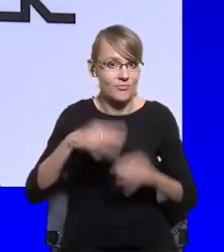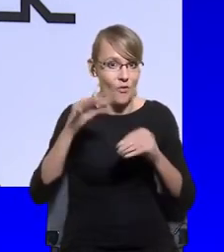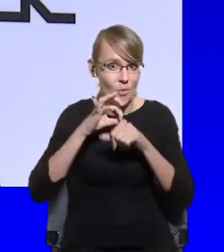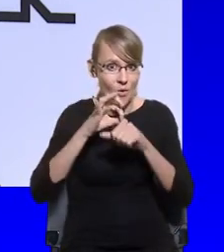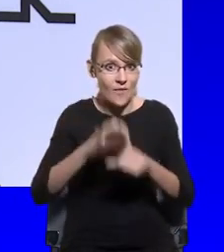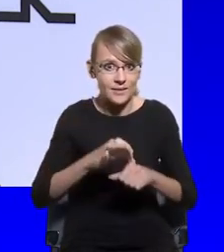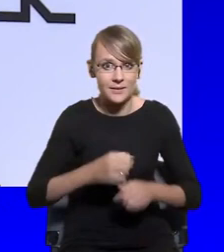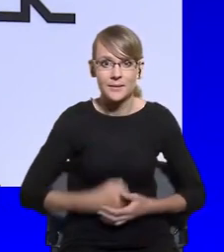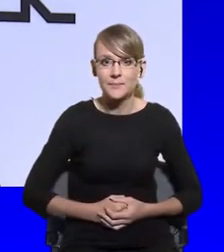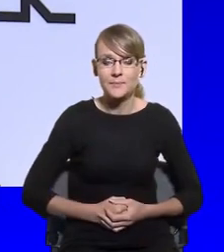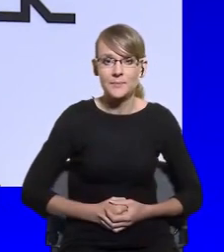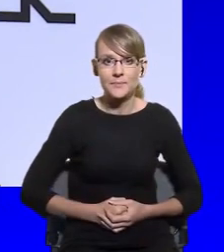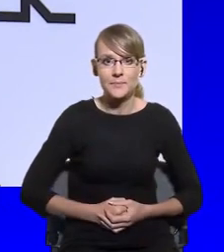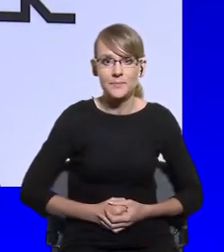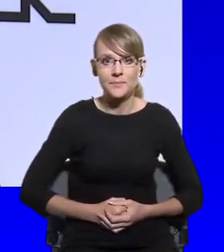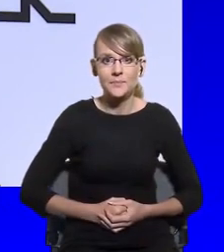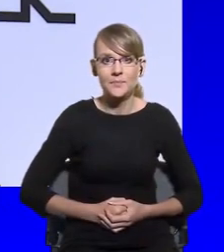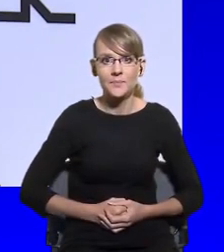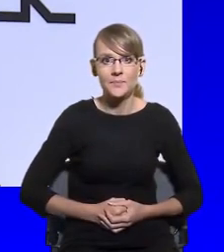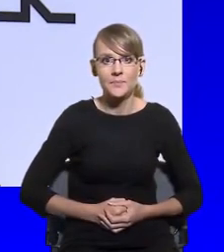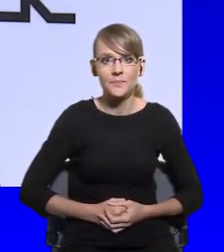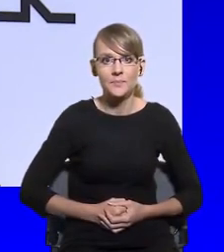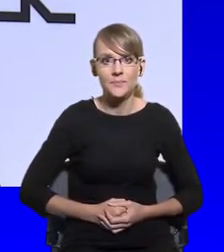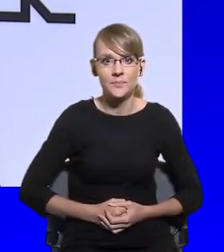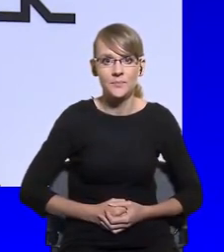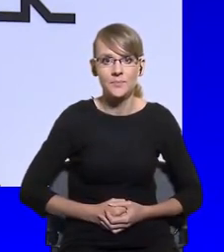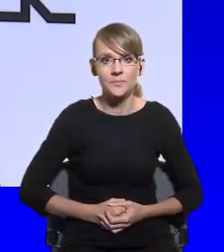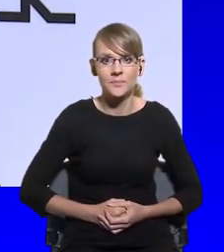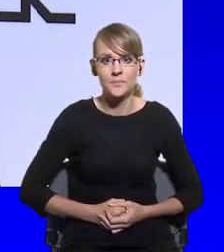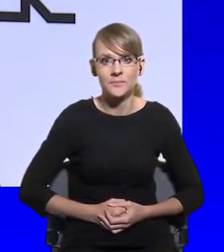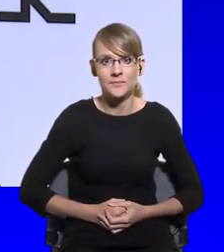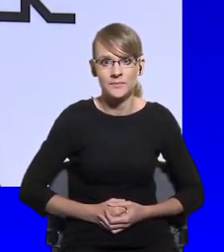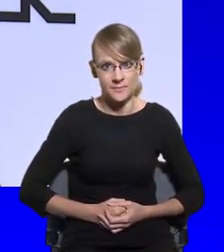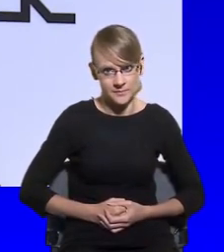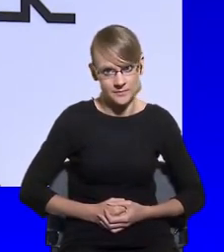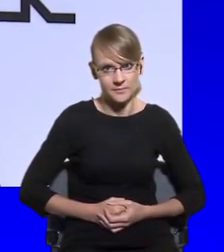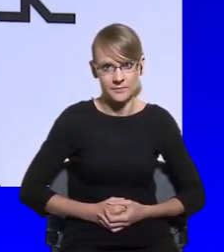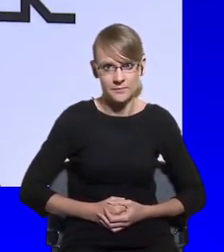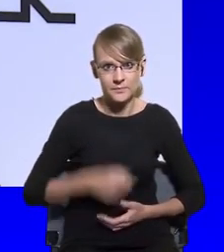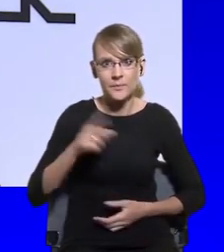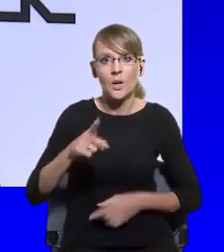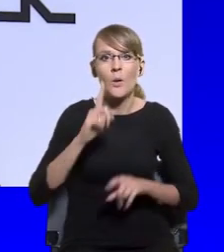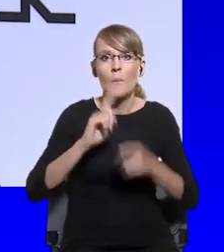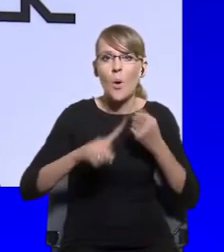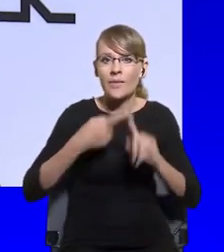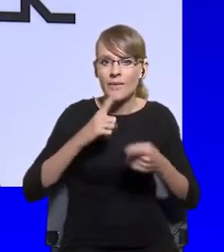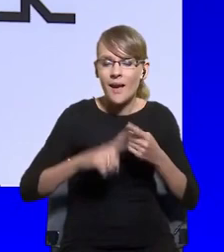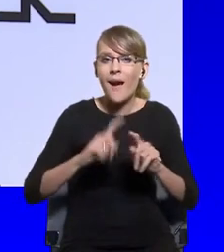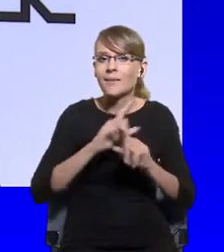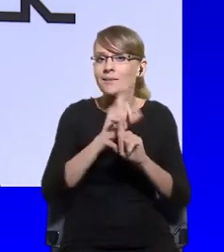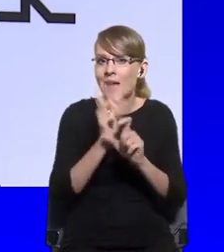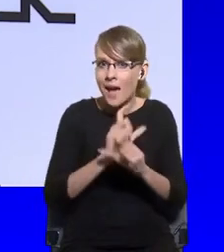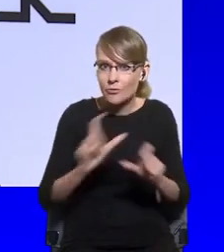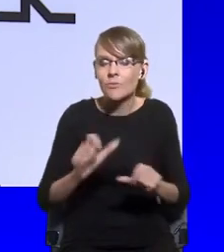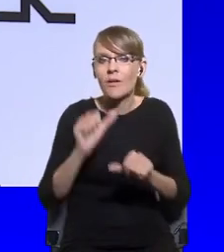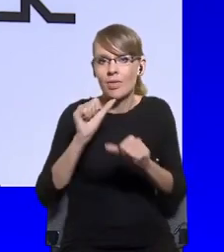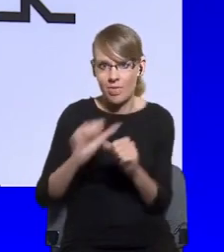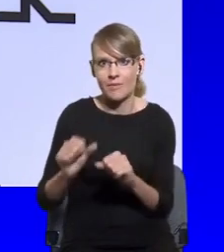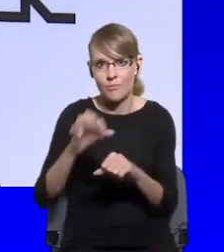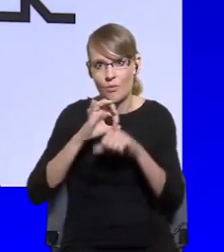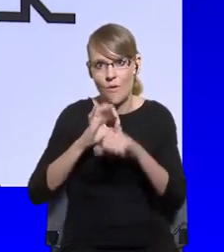not been suspended, contrary to what some people may think. From Belarus to Lebanon,